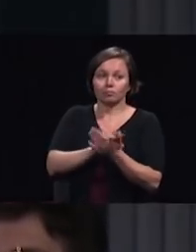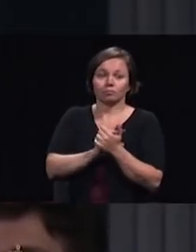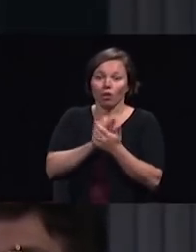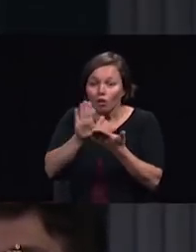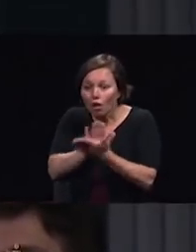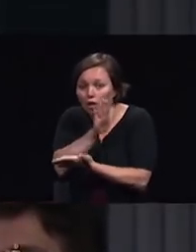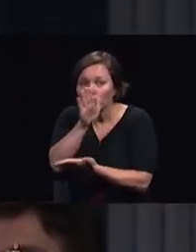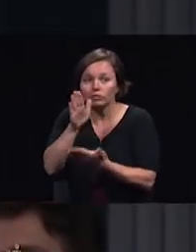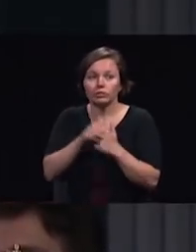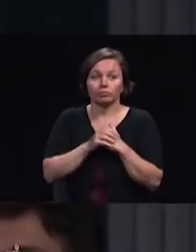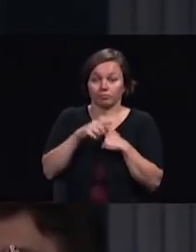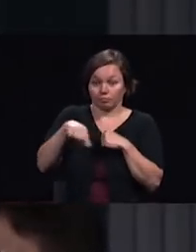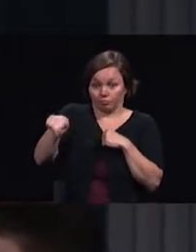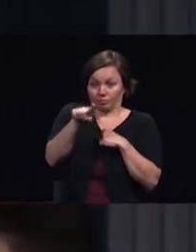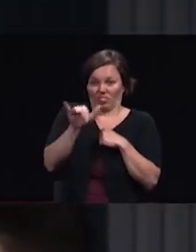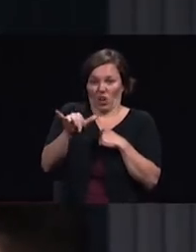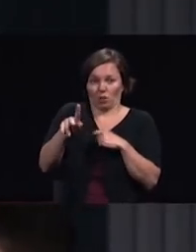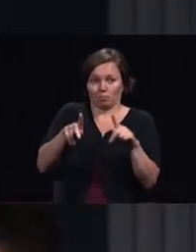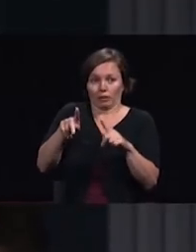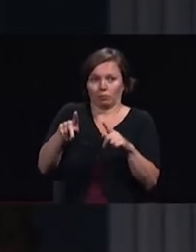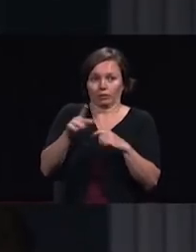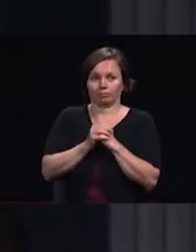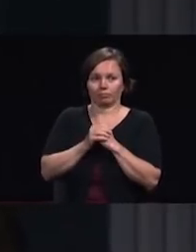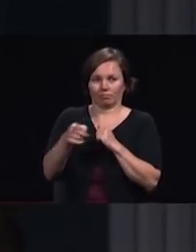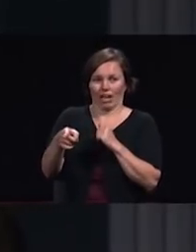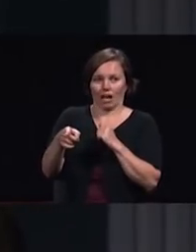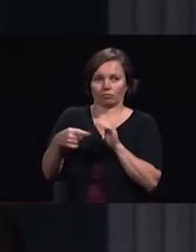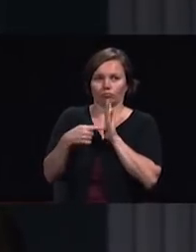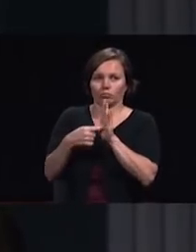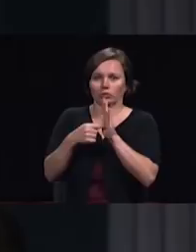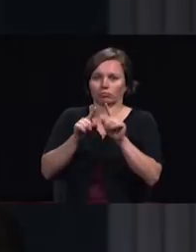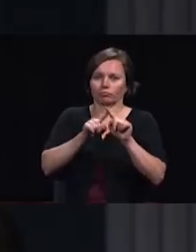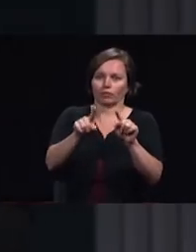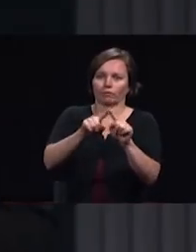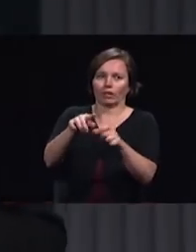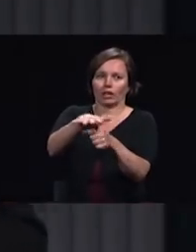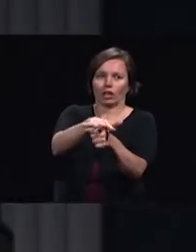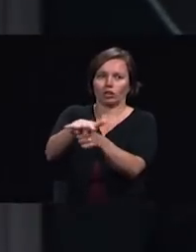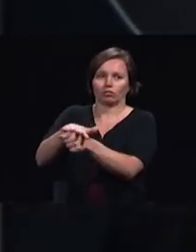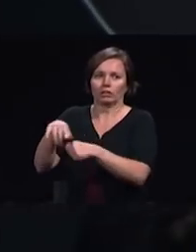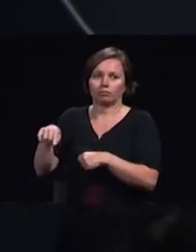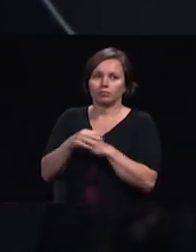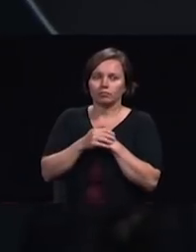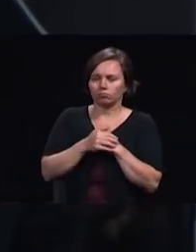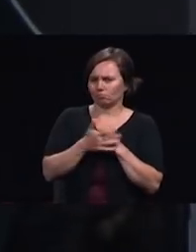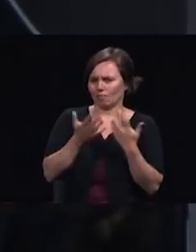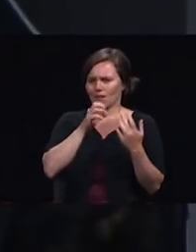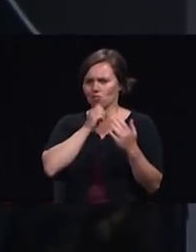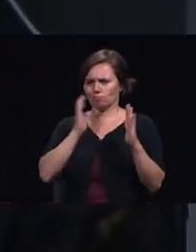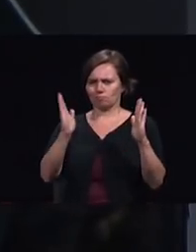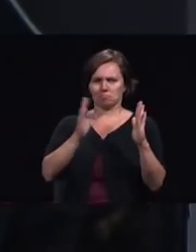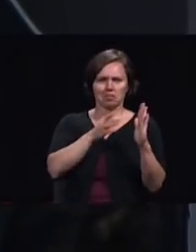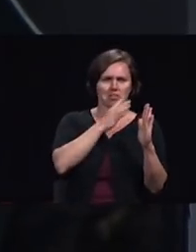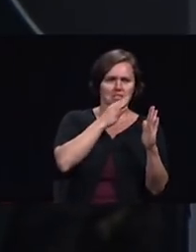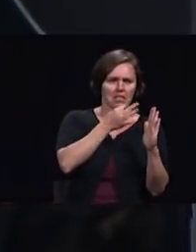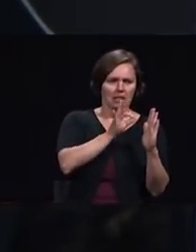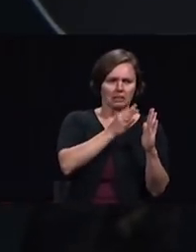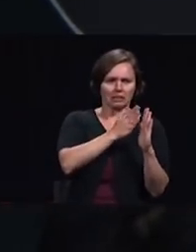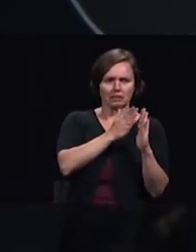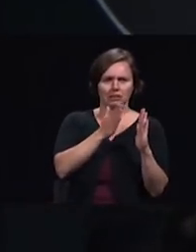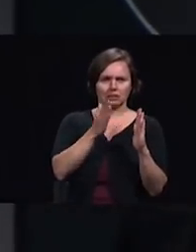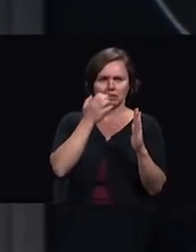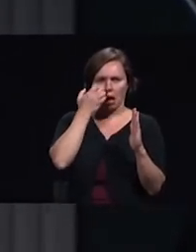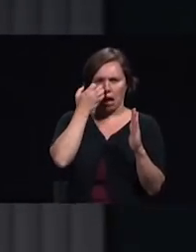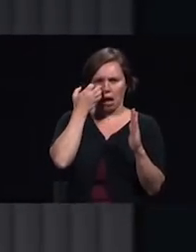people and that are represented in your territories at the age of 19 I answered the call as a Walla Walla